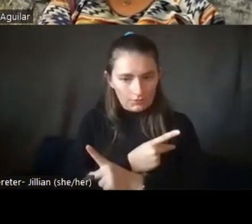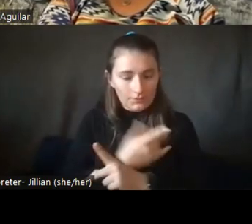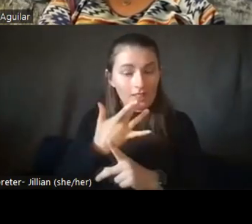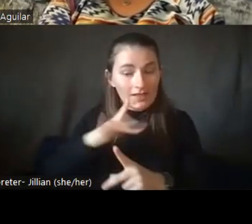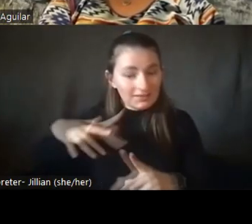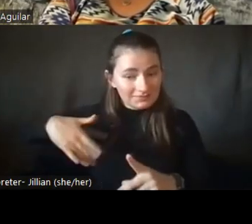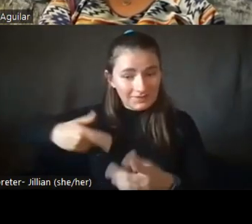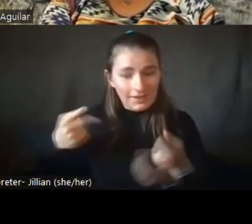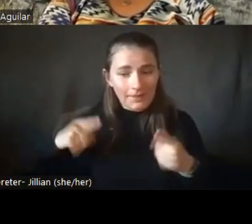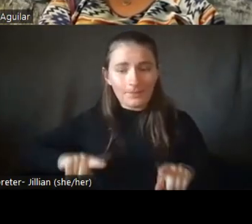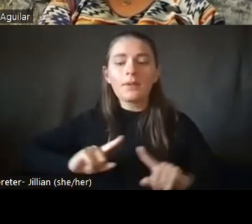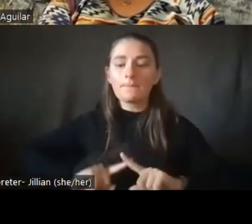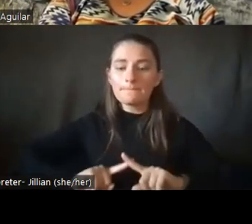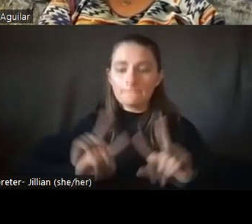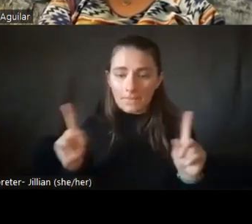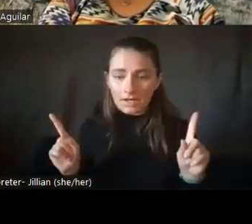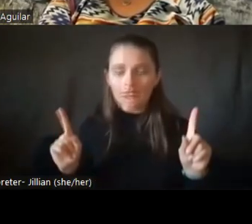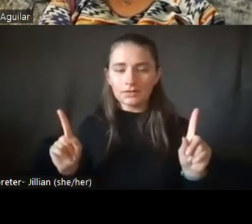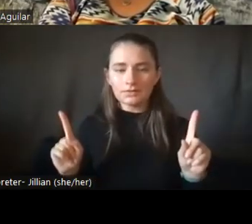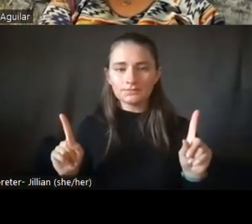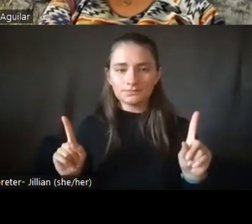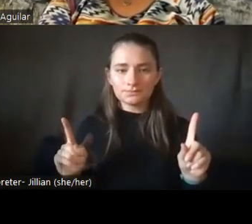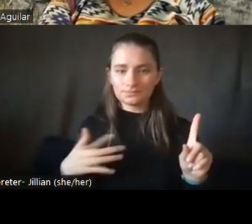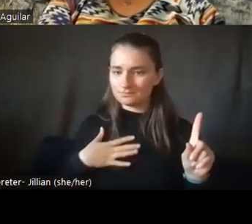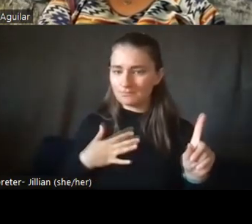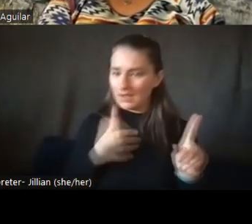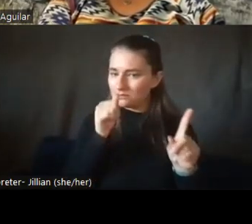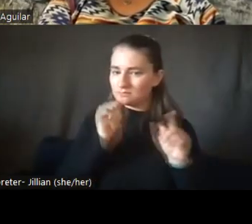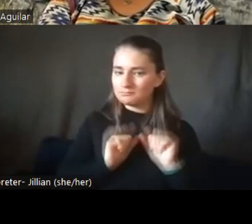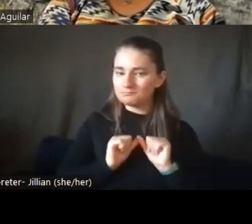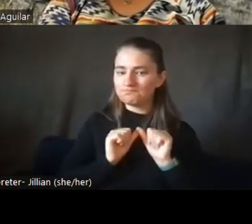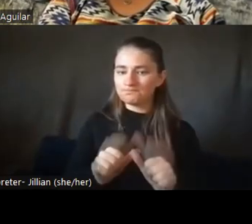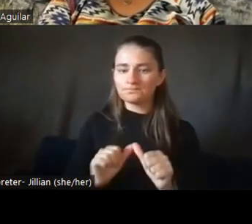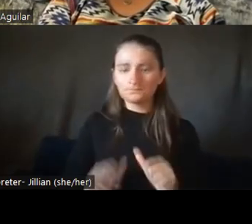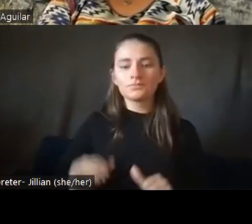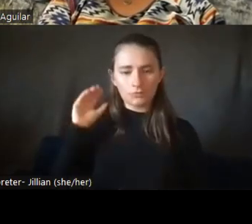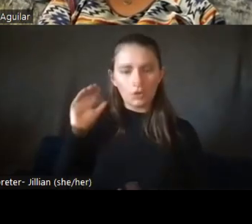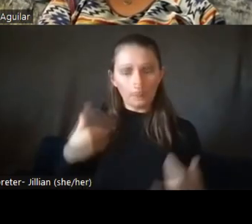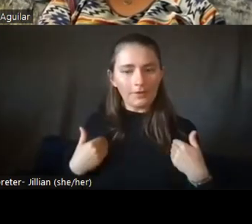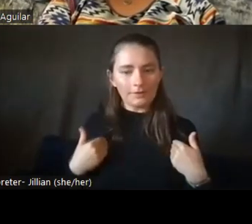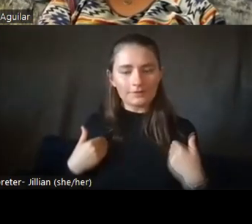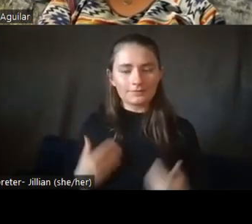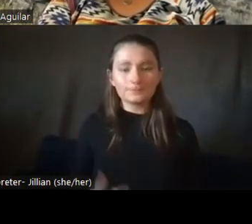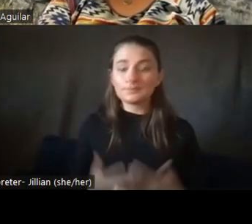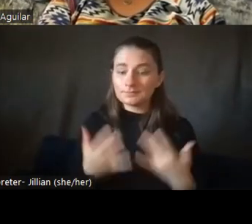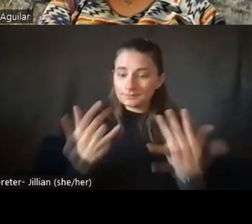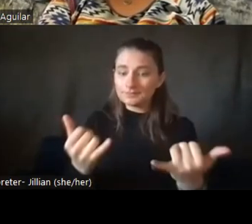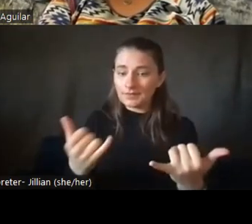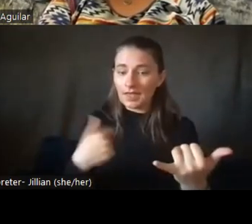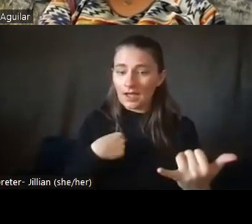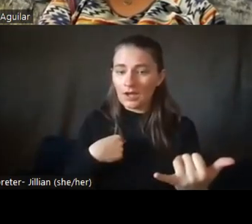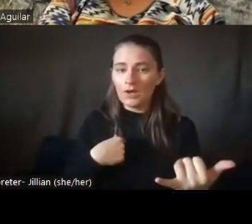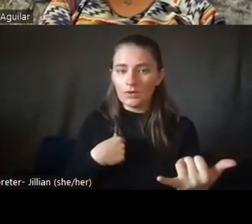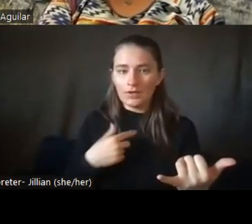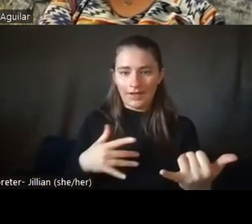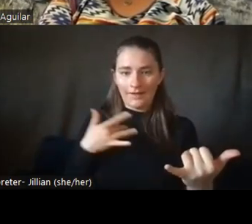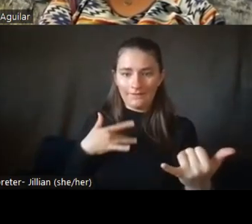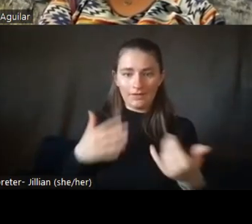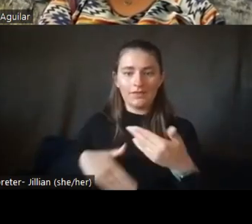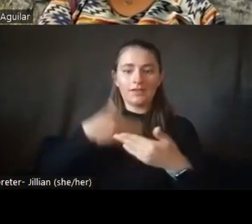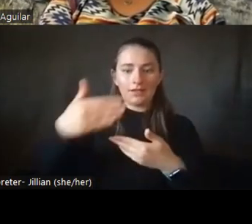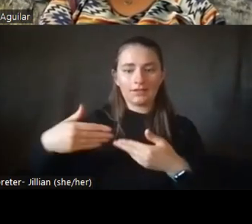happened. Uh, but really that resilience, you know, growing up and now it's like, I can instill this in the next generation